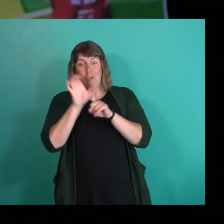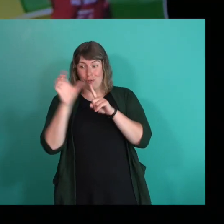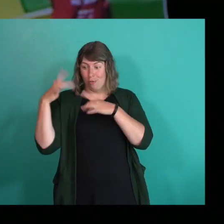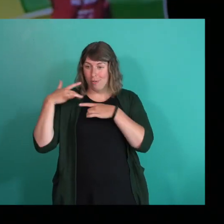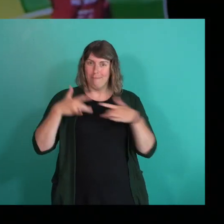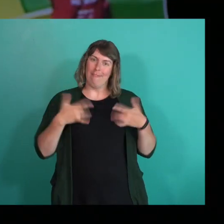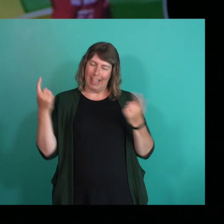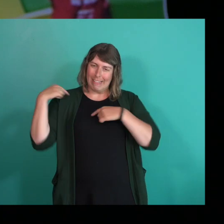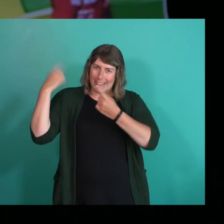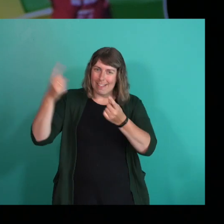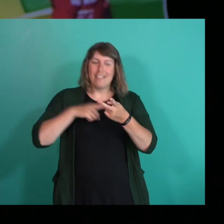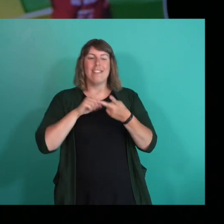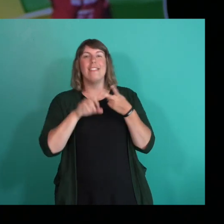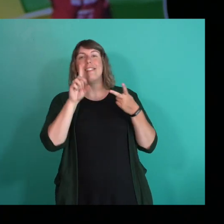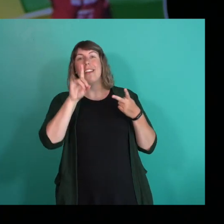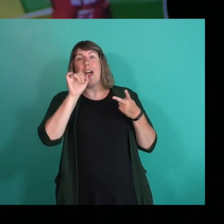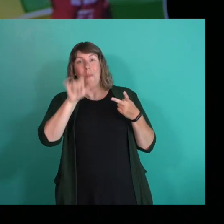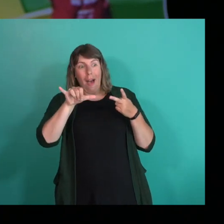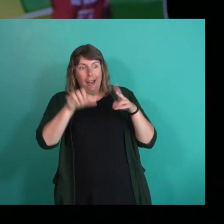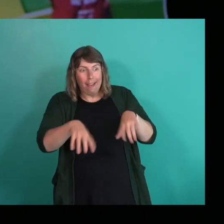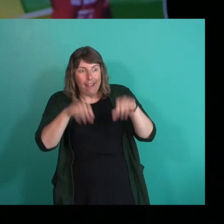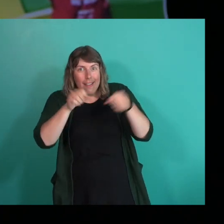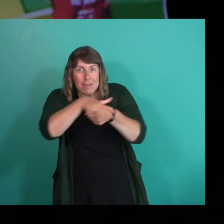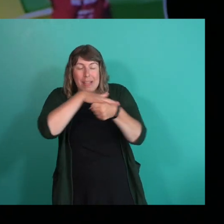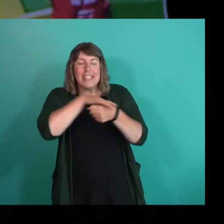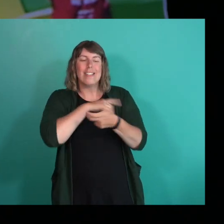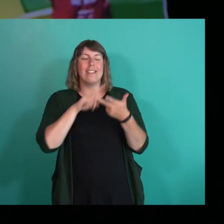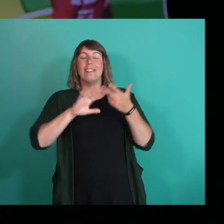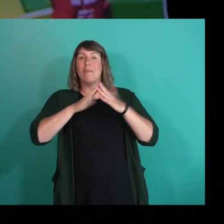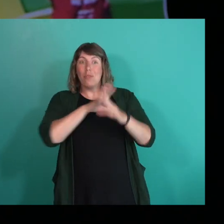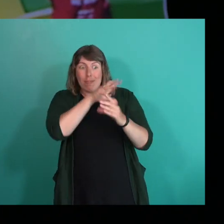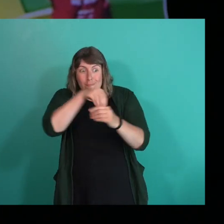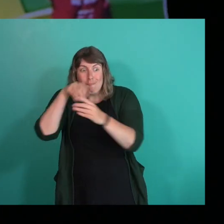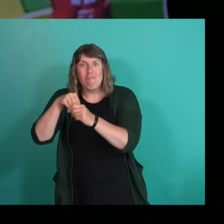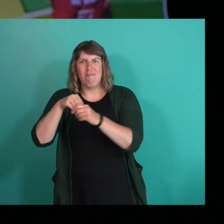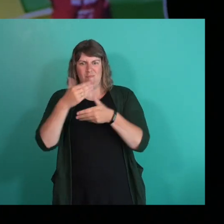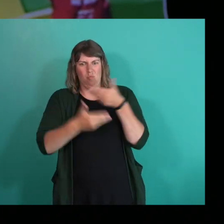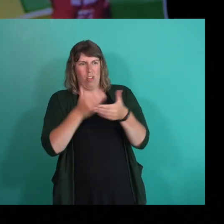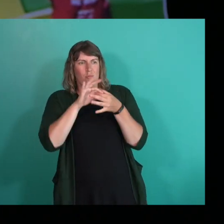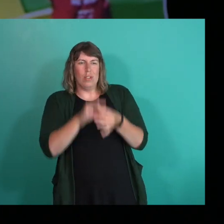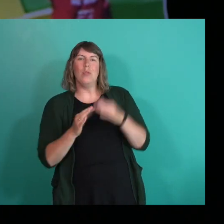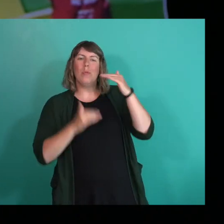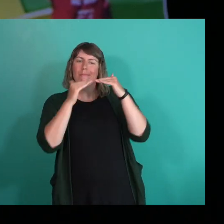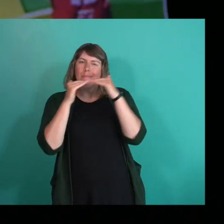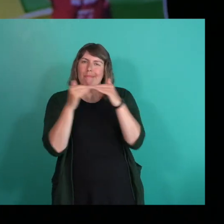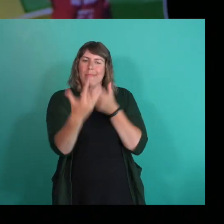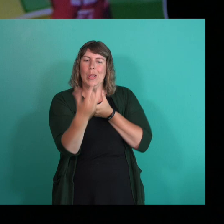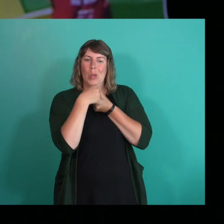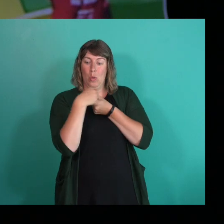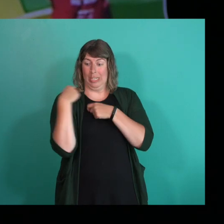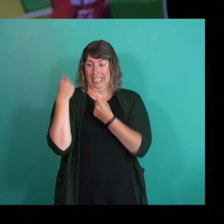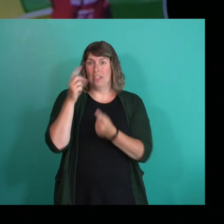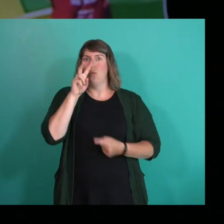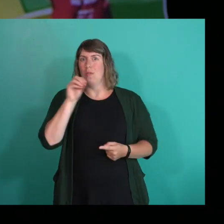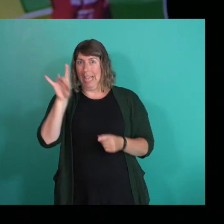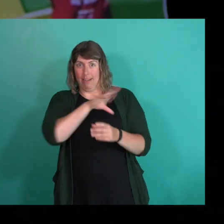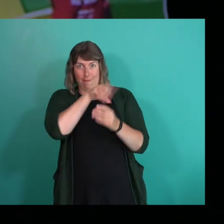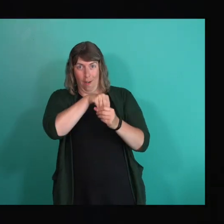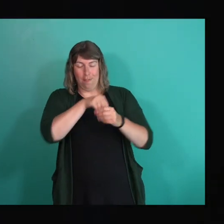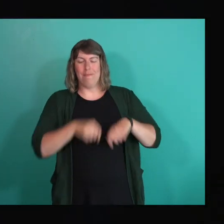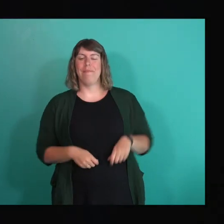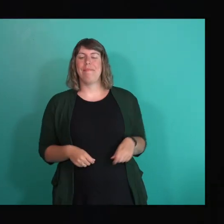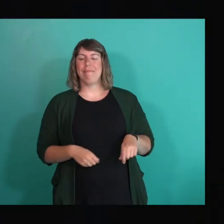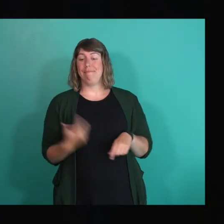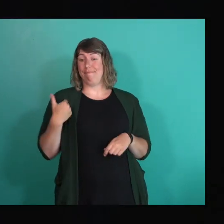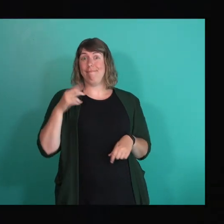DIY venue spaces and community engagement processes around equity and inclusion since 2008. And